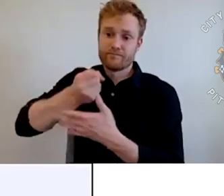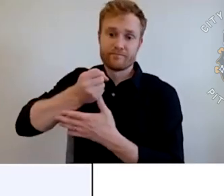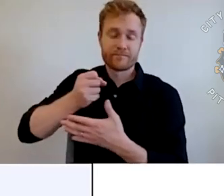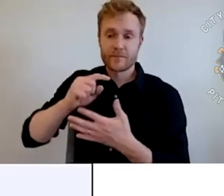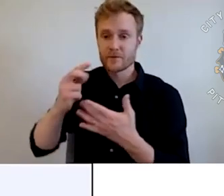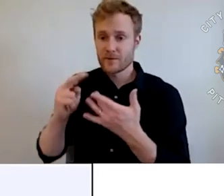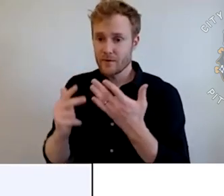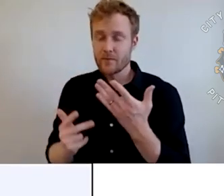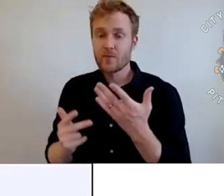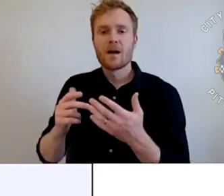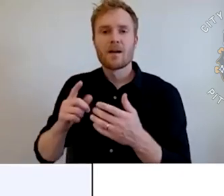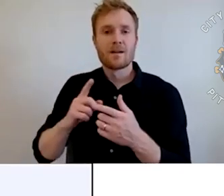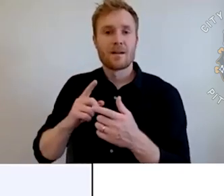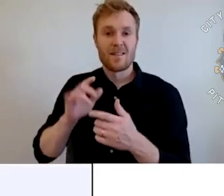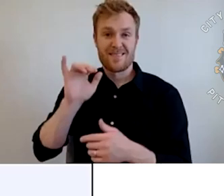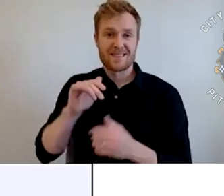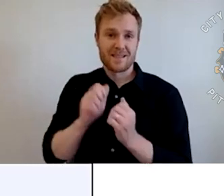the development of the capital budget.